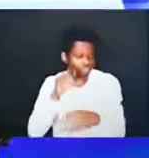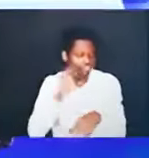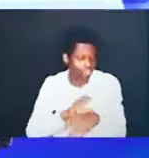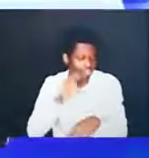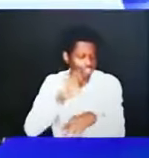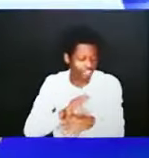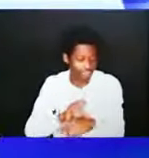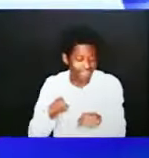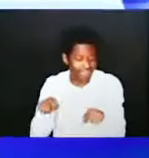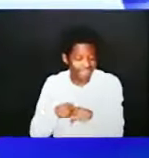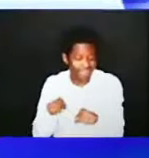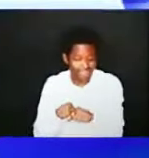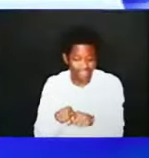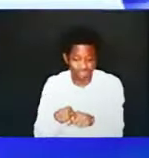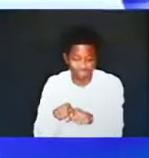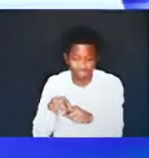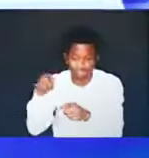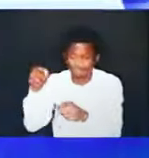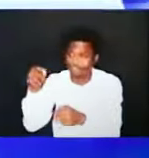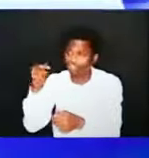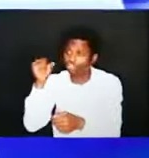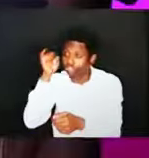the substitution for Israel